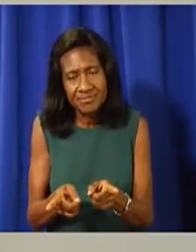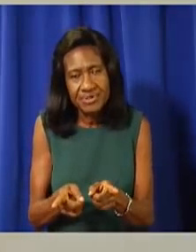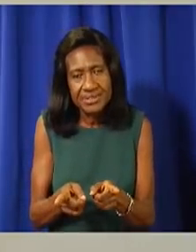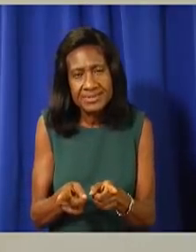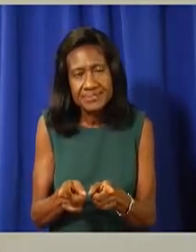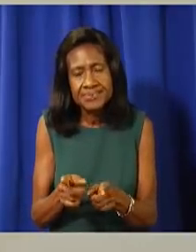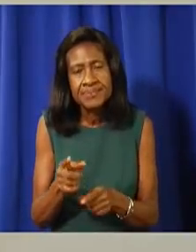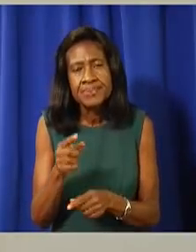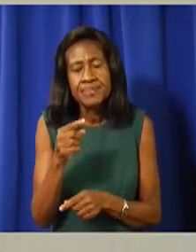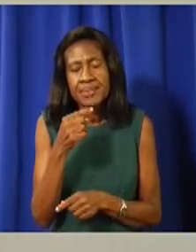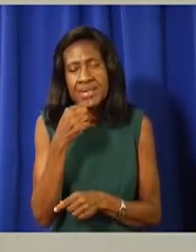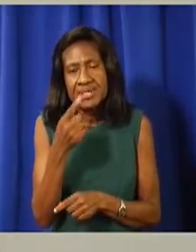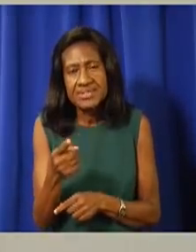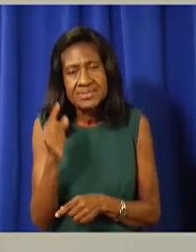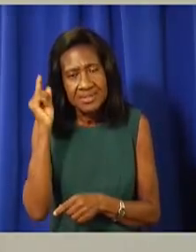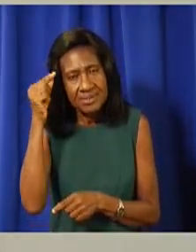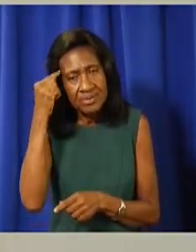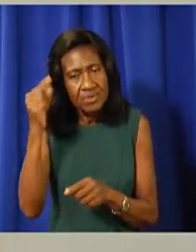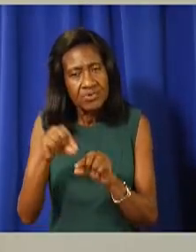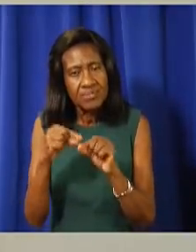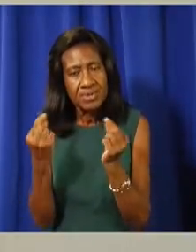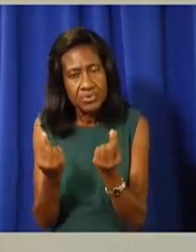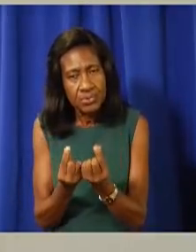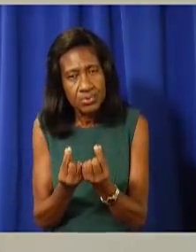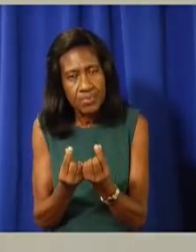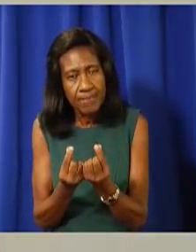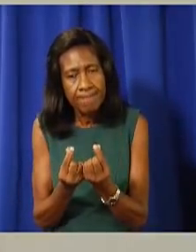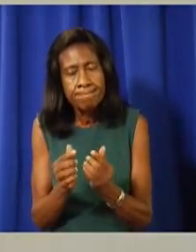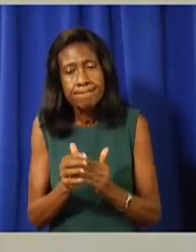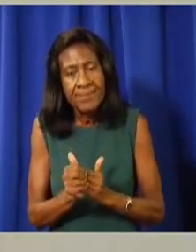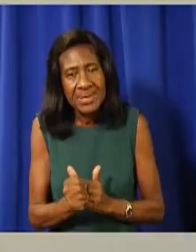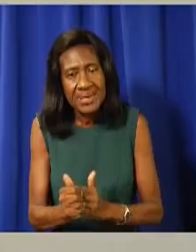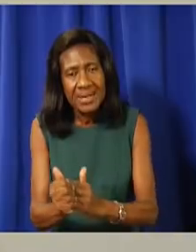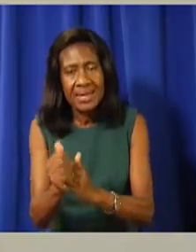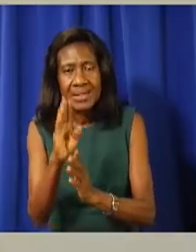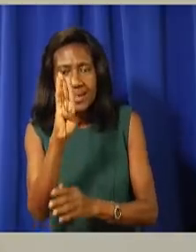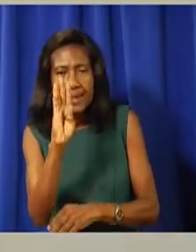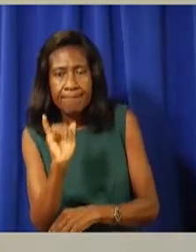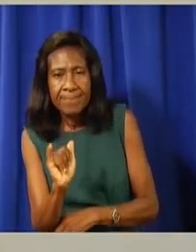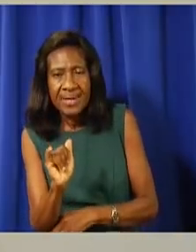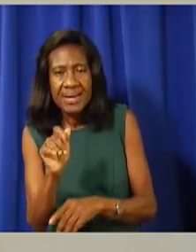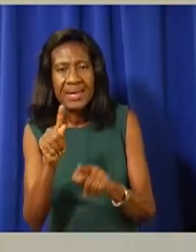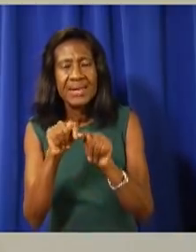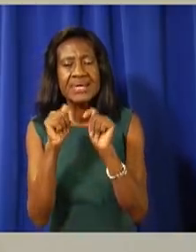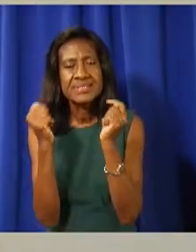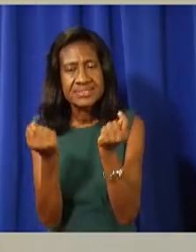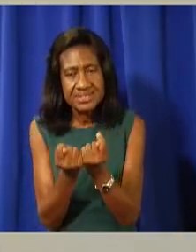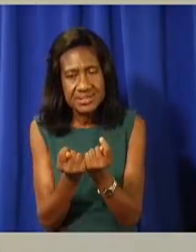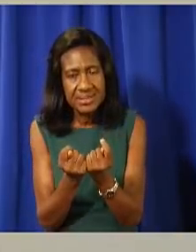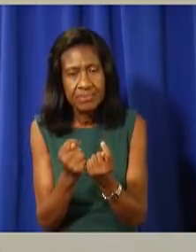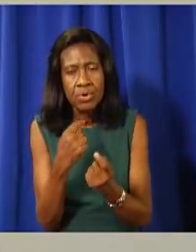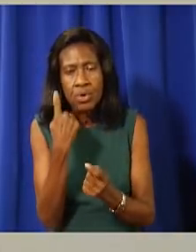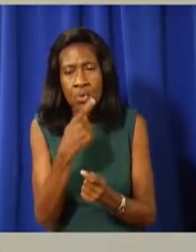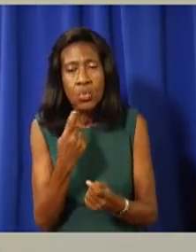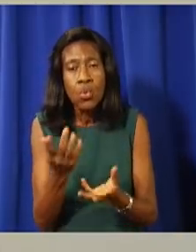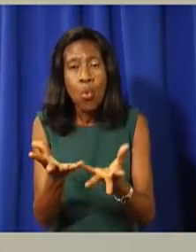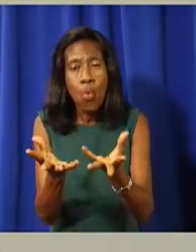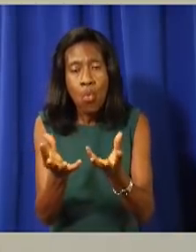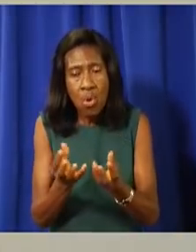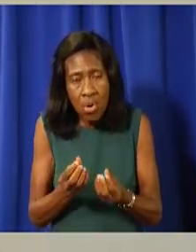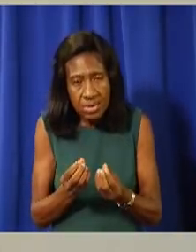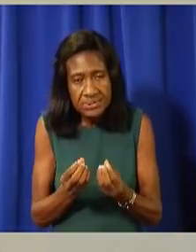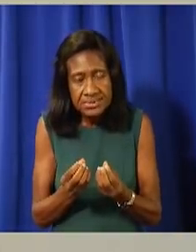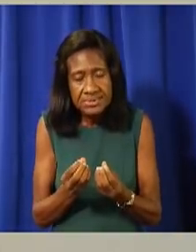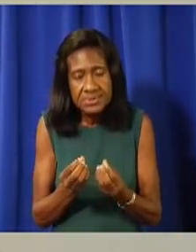being guided and advised by a team of professionals whose priority is the safety and well-being of our